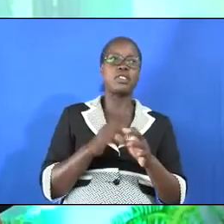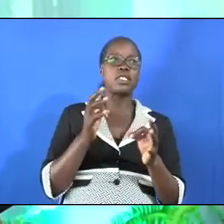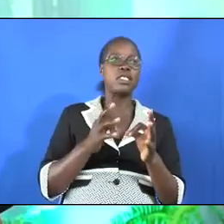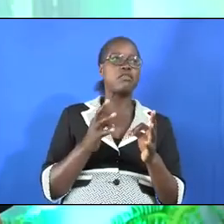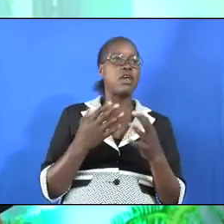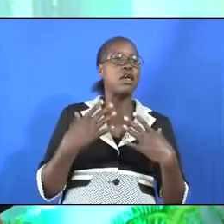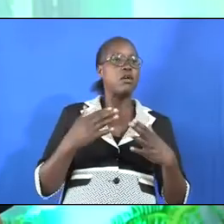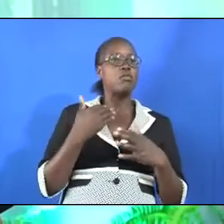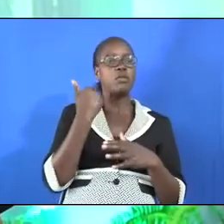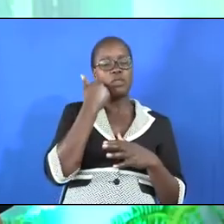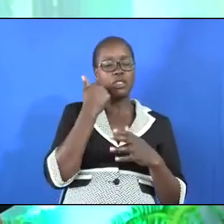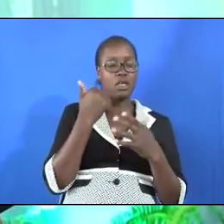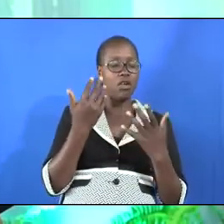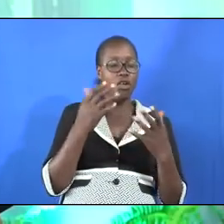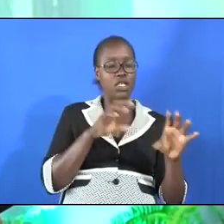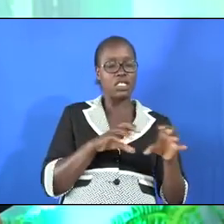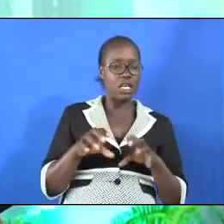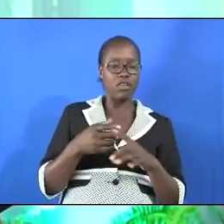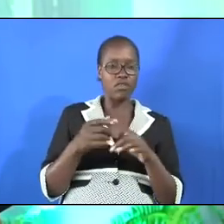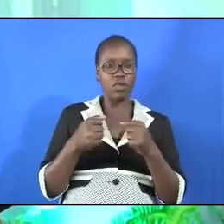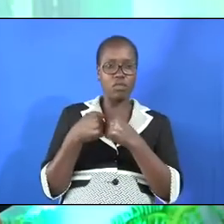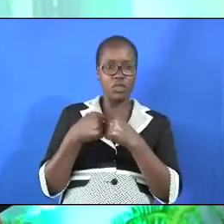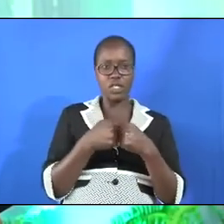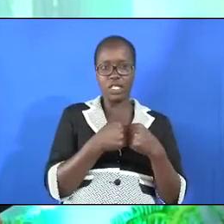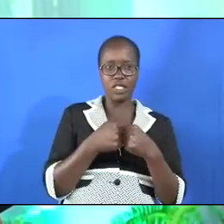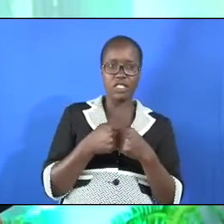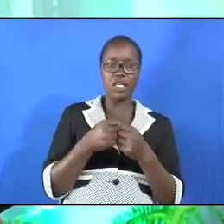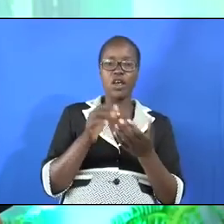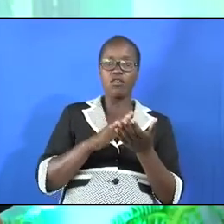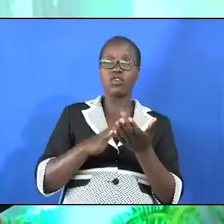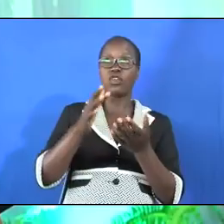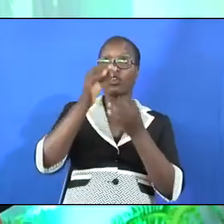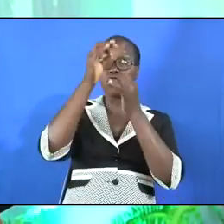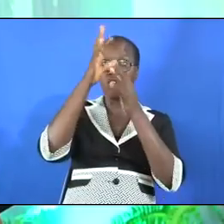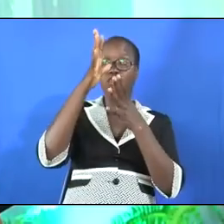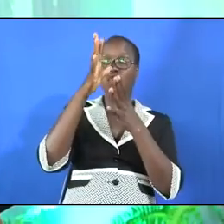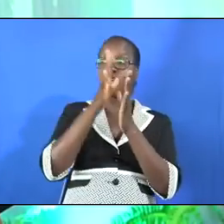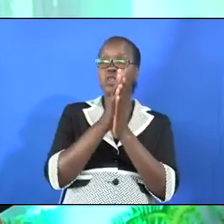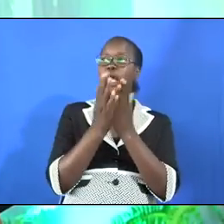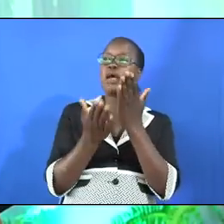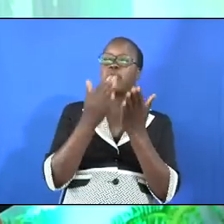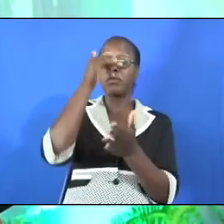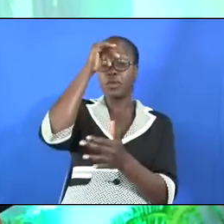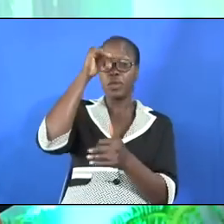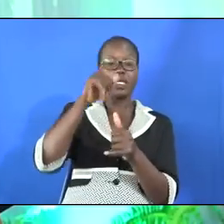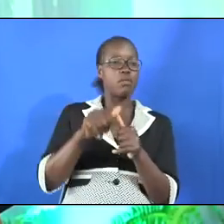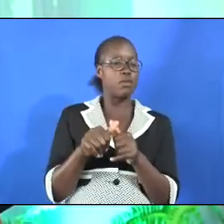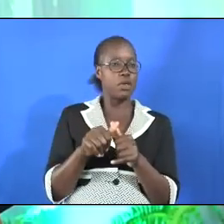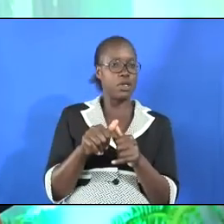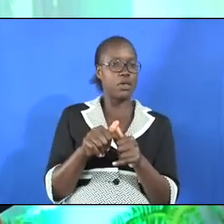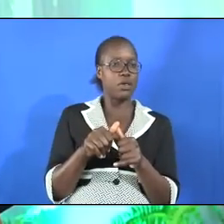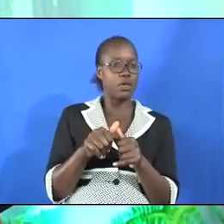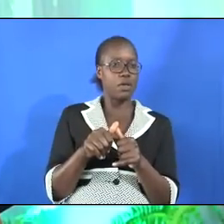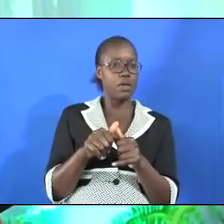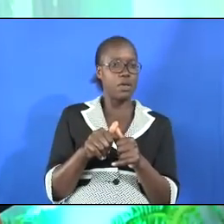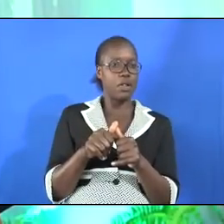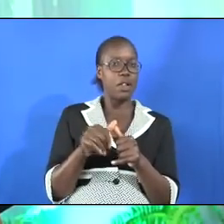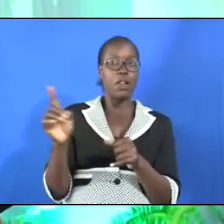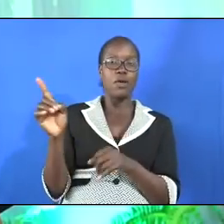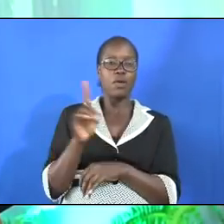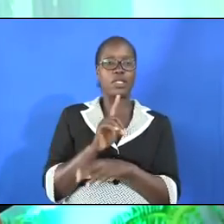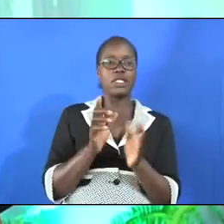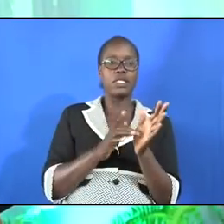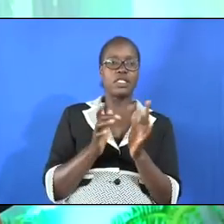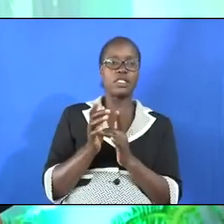from challenges that it was for the glory of God. You will probably remember one day